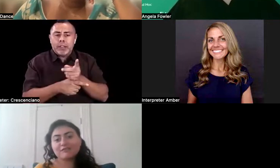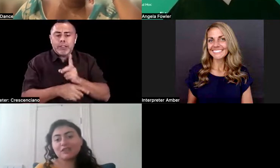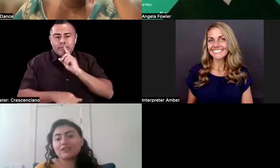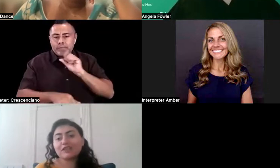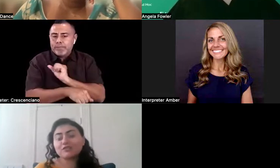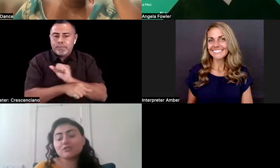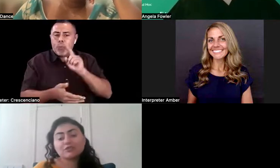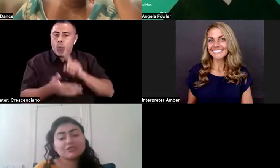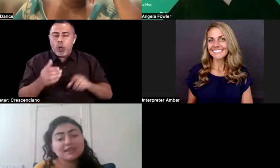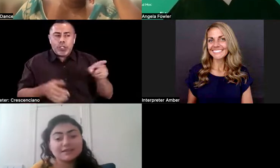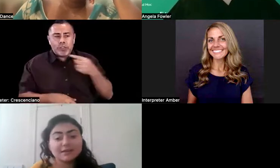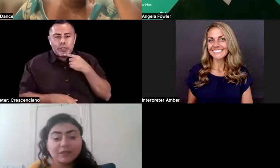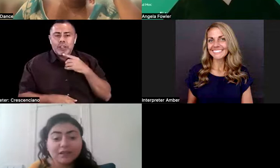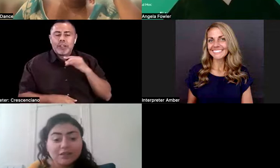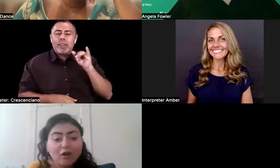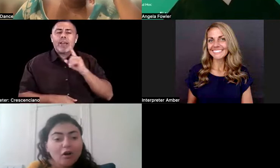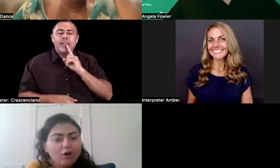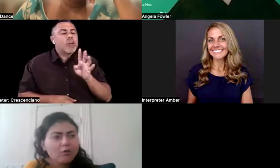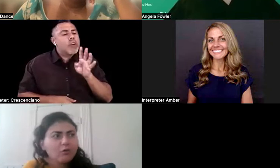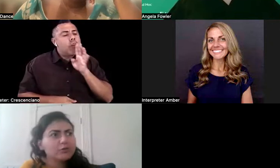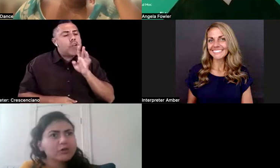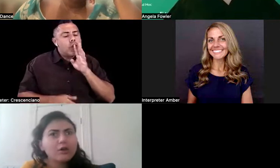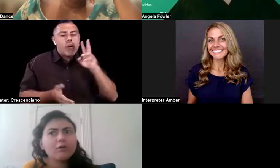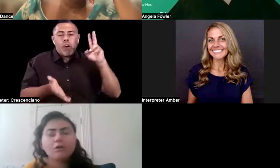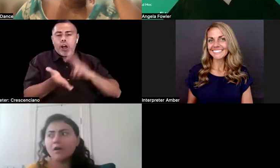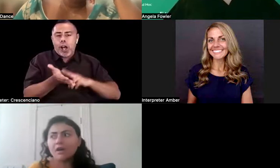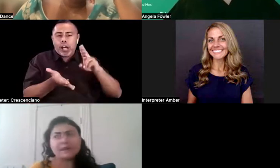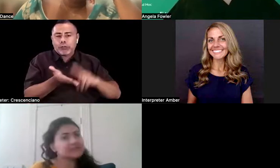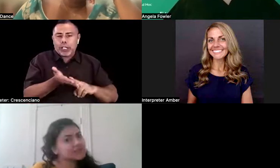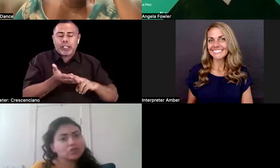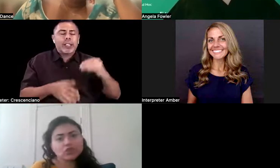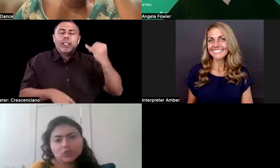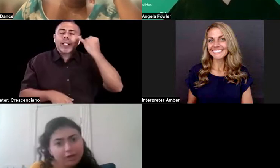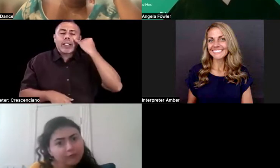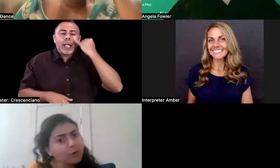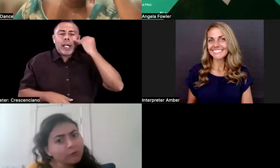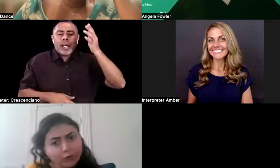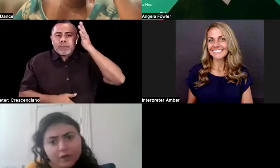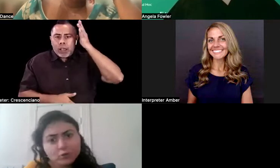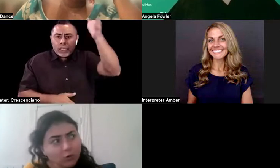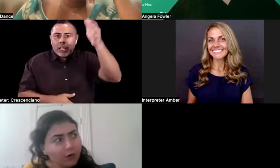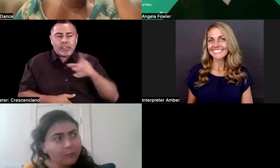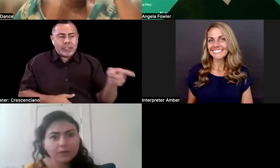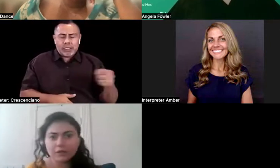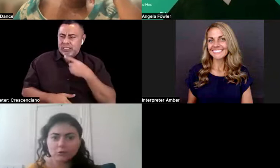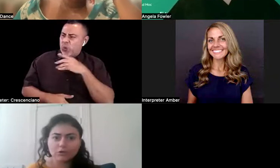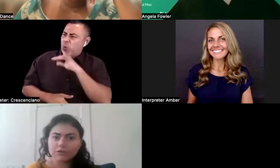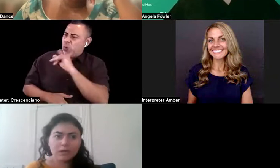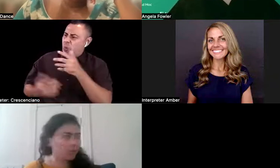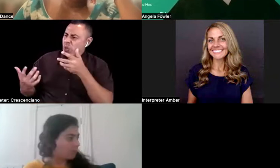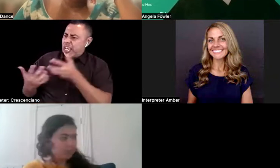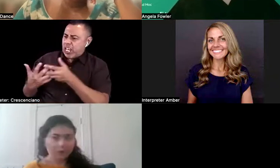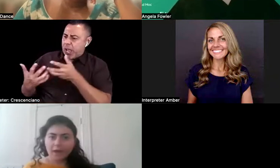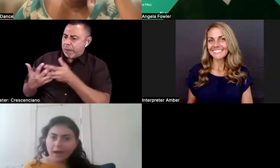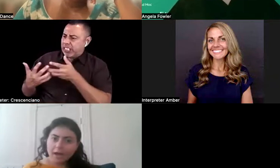If they later on say something, oh, you know, it's such a tough one for us to accommodate. I'm going to